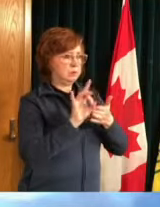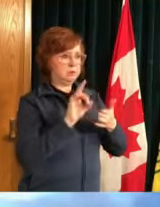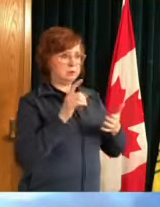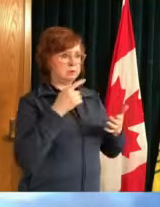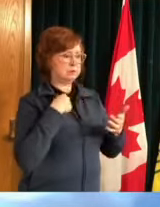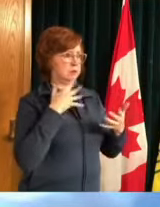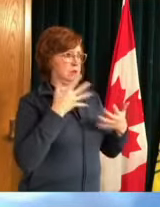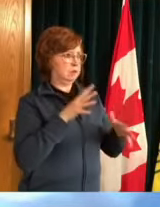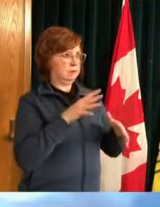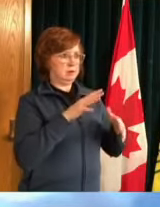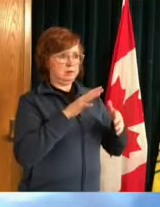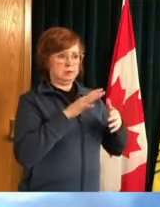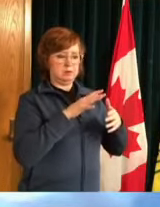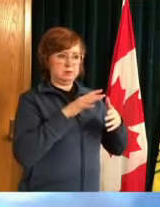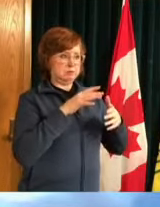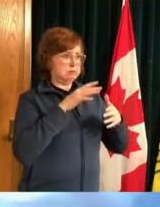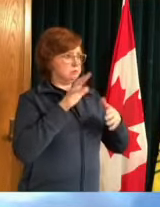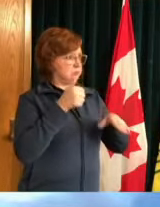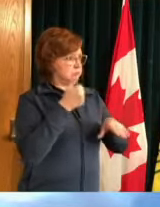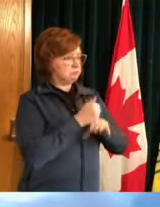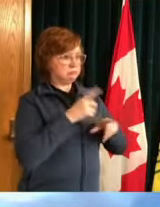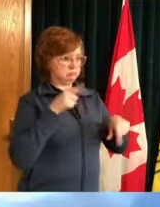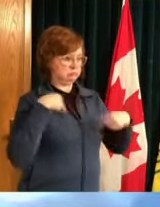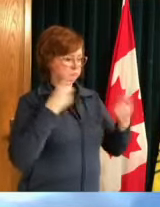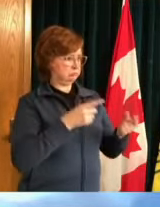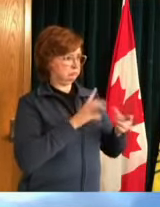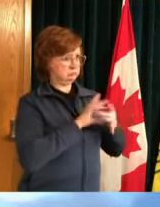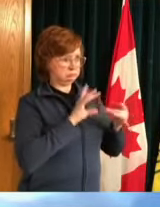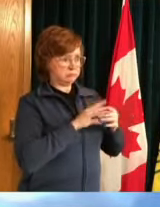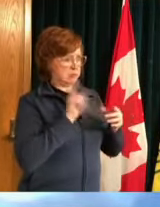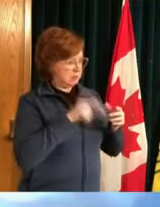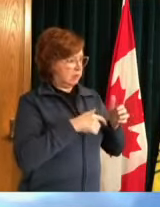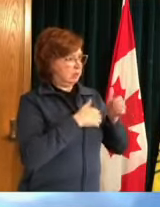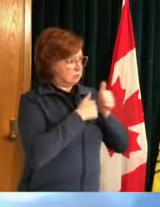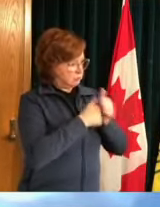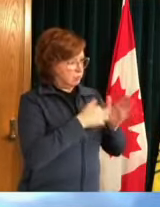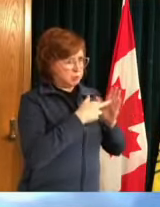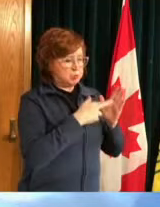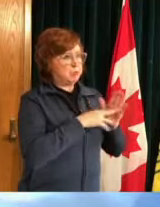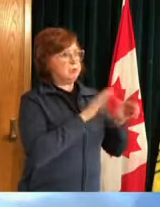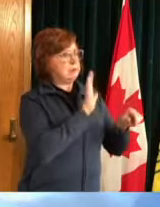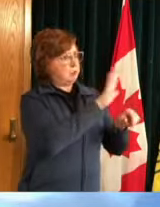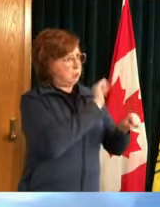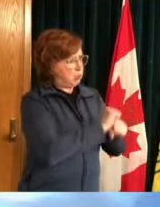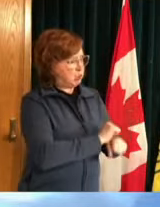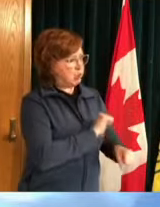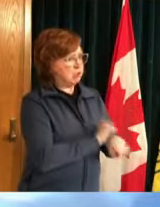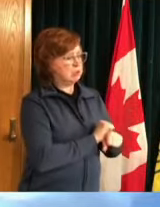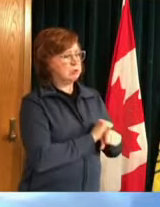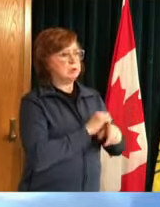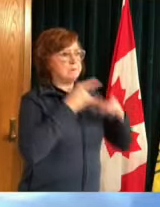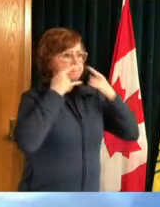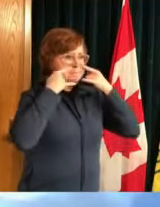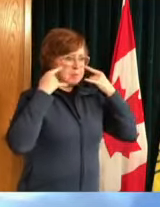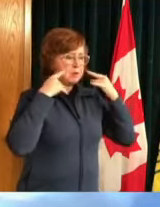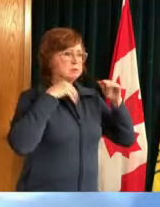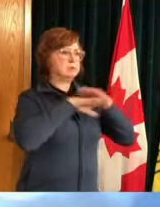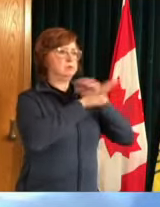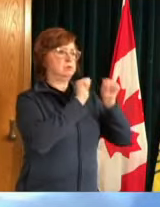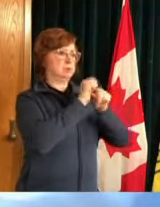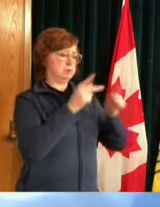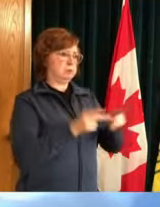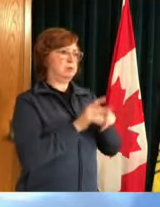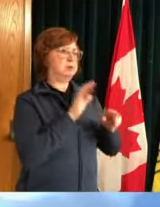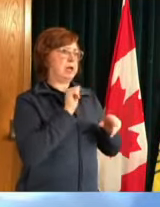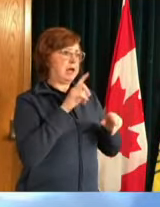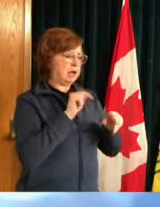you know making sure that there's physical distancing at work there's mask use and indoor places and workplaces where you are in an indoor place with